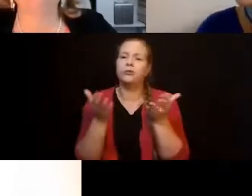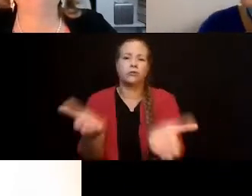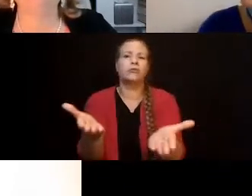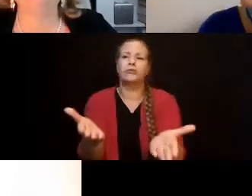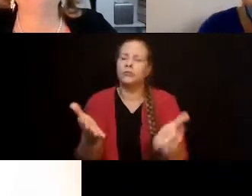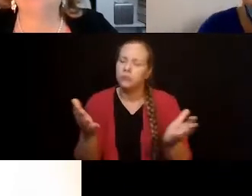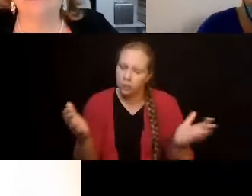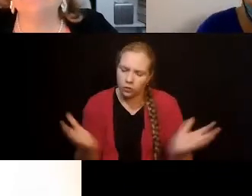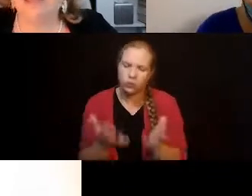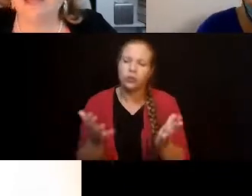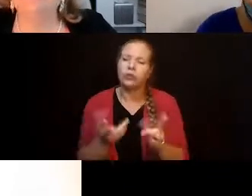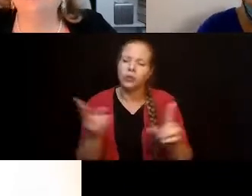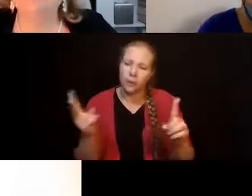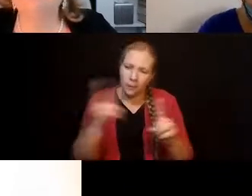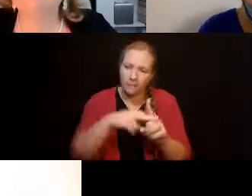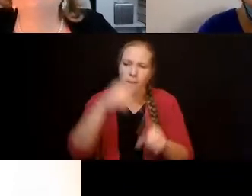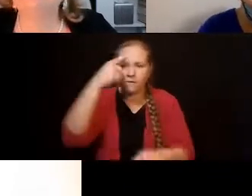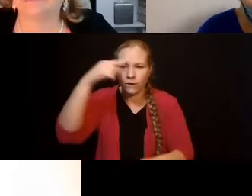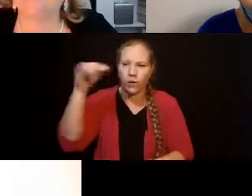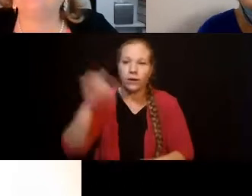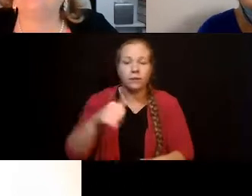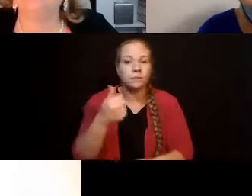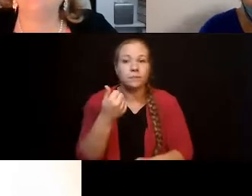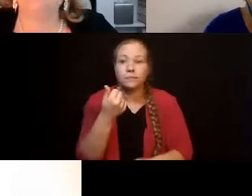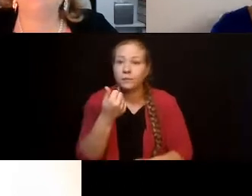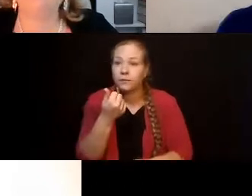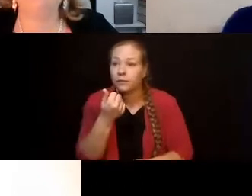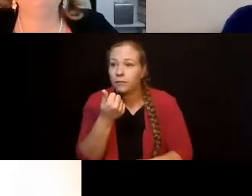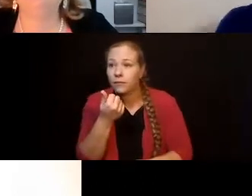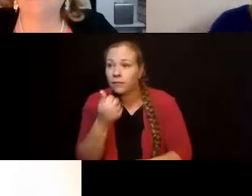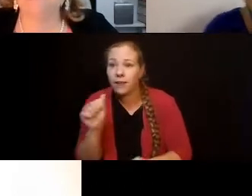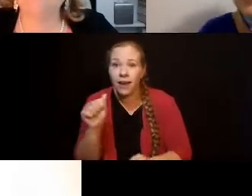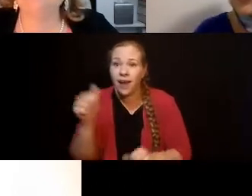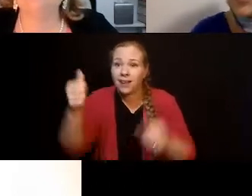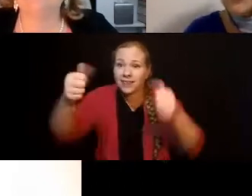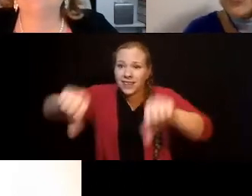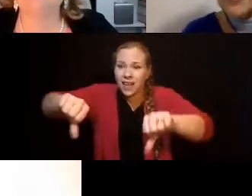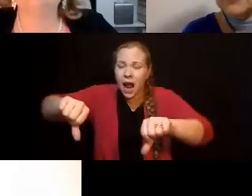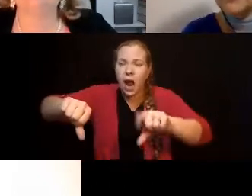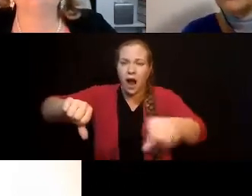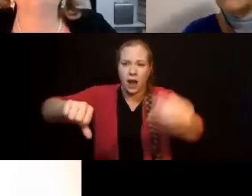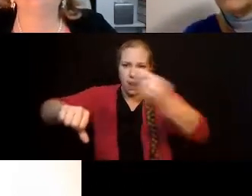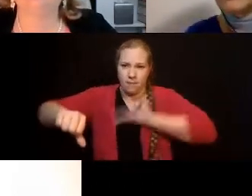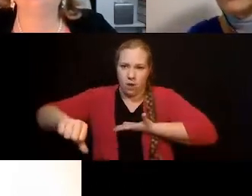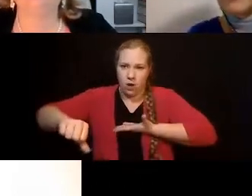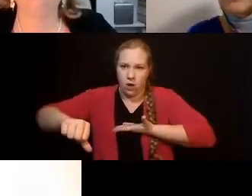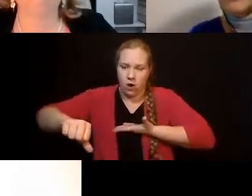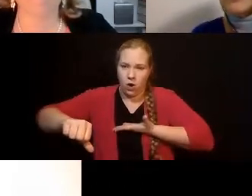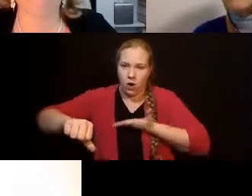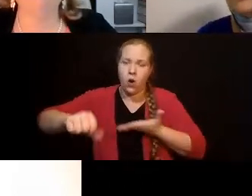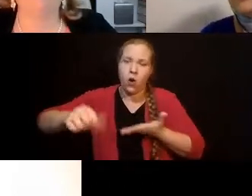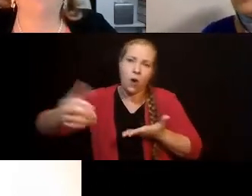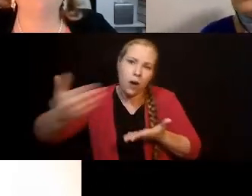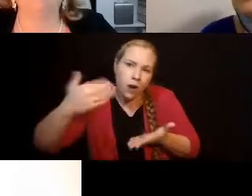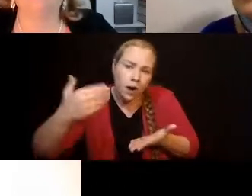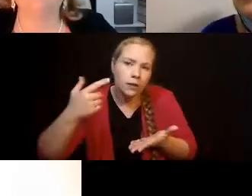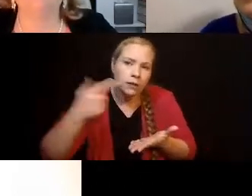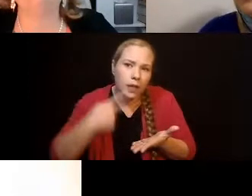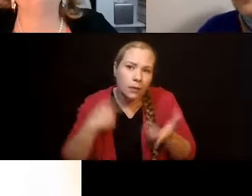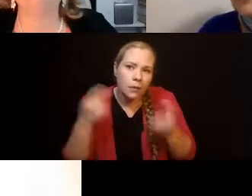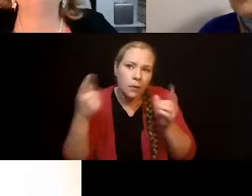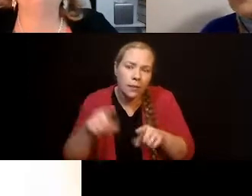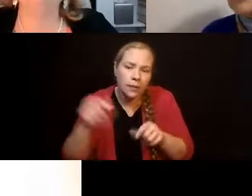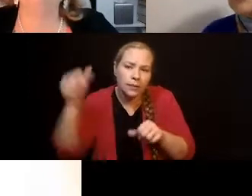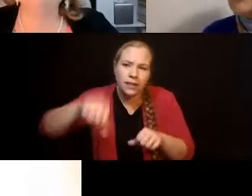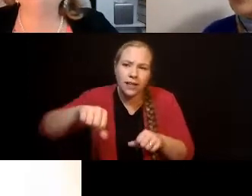down. And because sometimes you'll get a denial, and the denial doesn't necessarily mean you don't qualify.